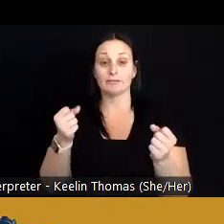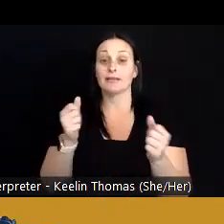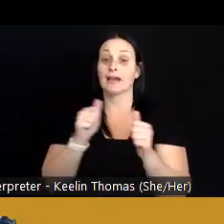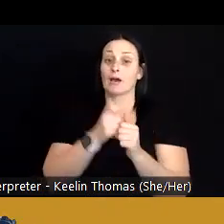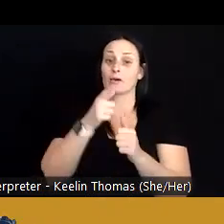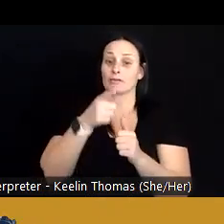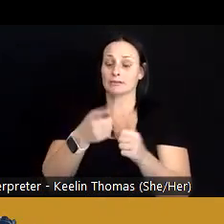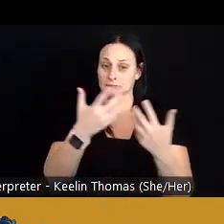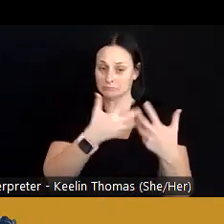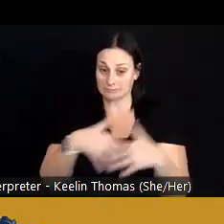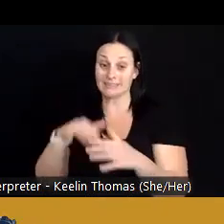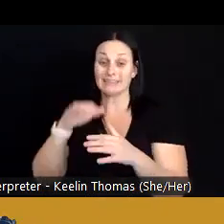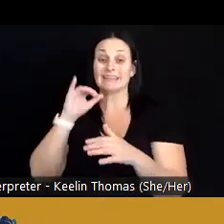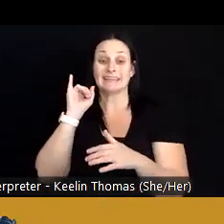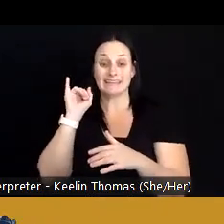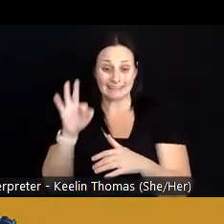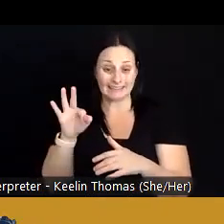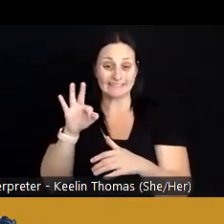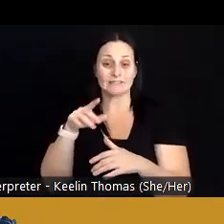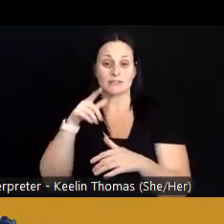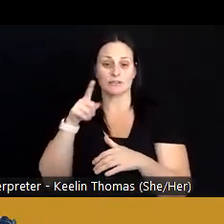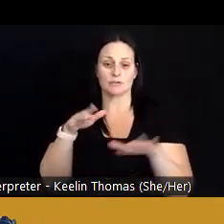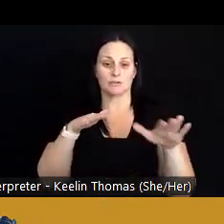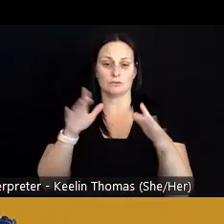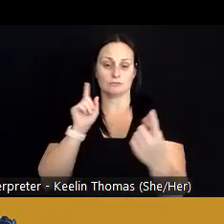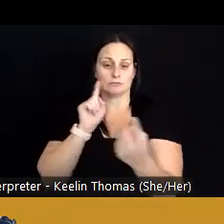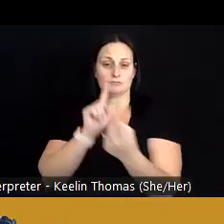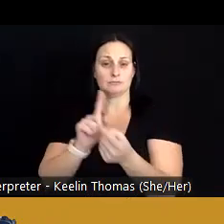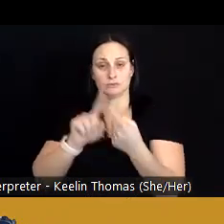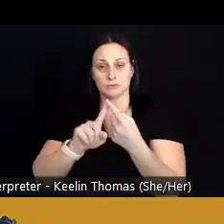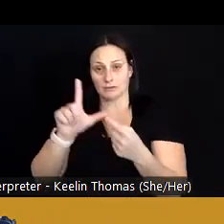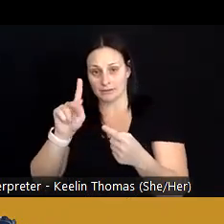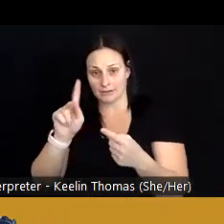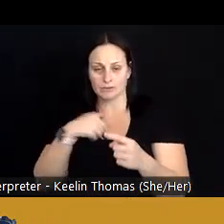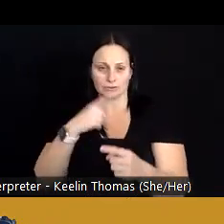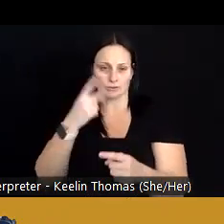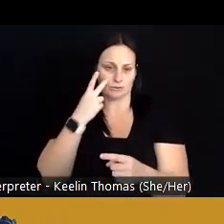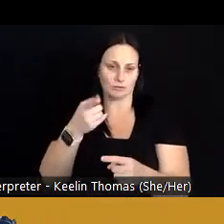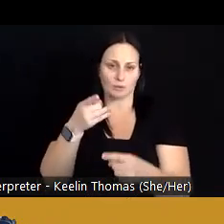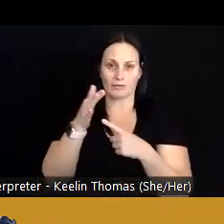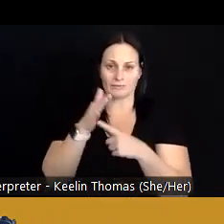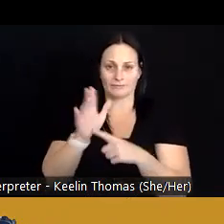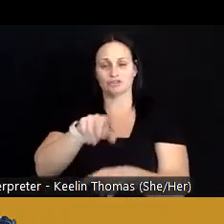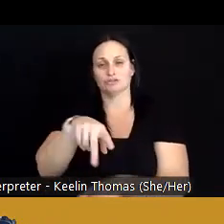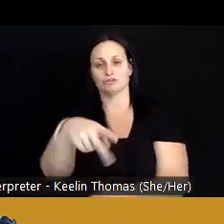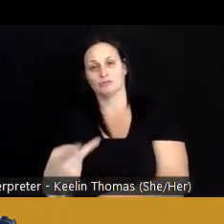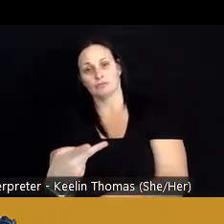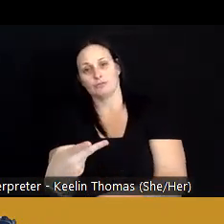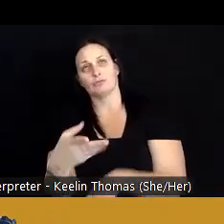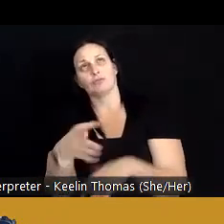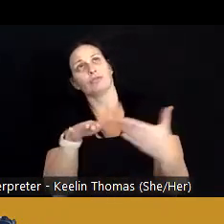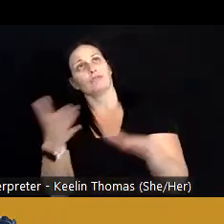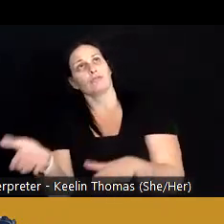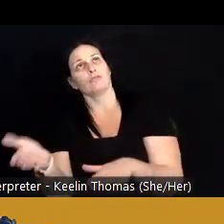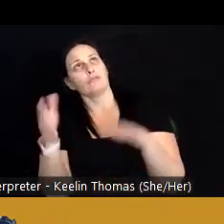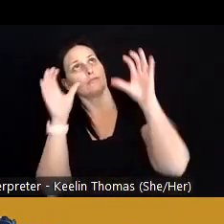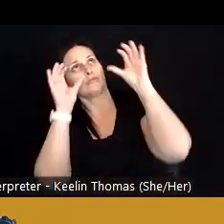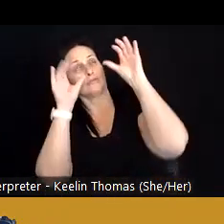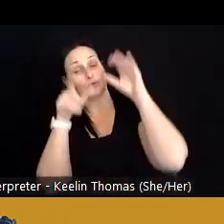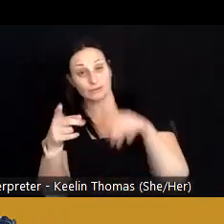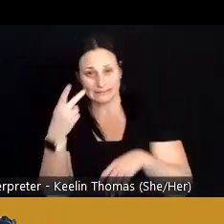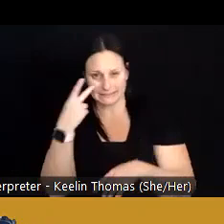out is that if you walked up to a lake and you saw one fish lying dead in the lake, you'd probably say,